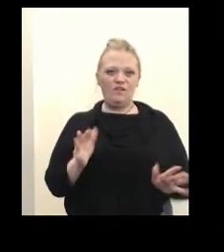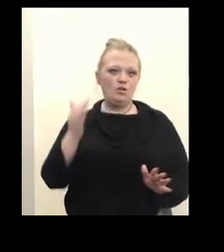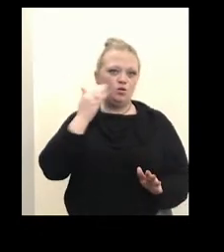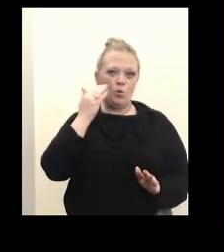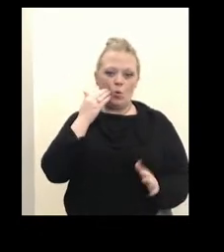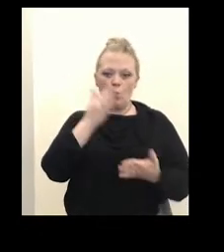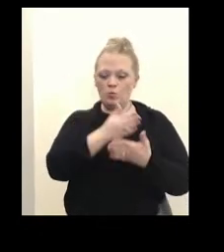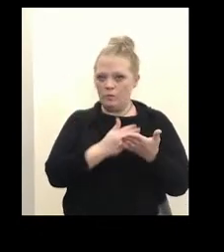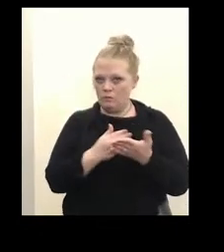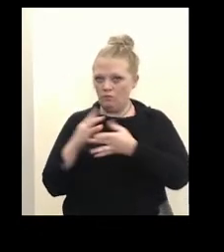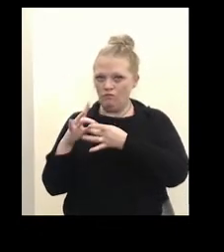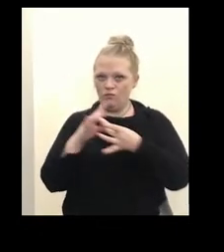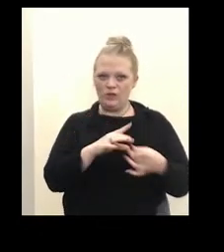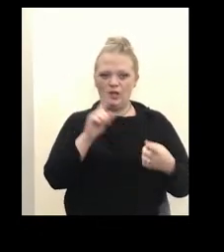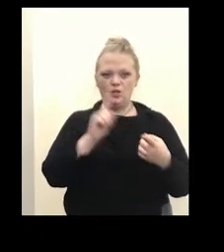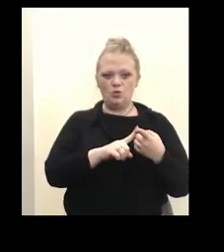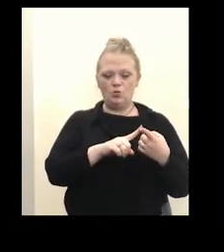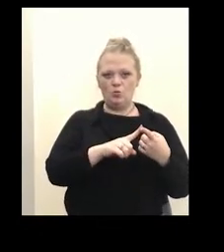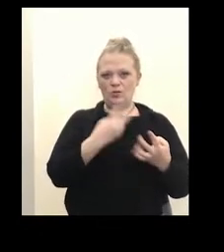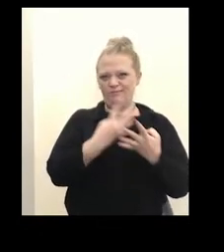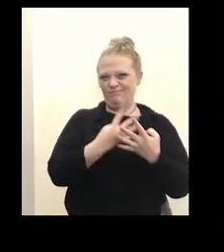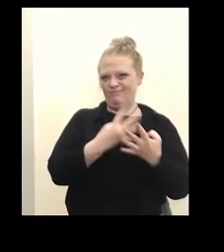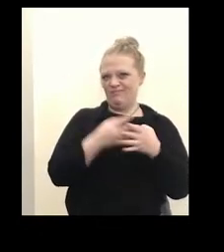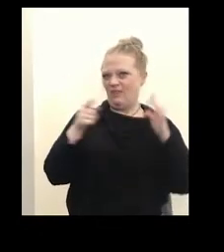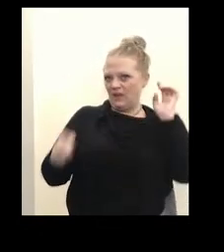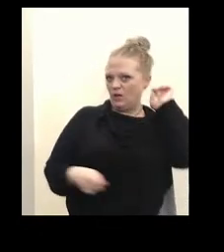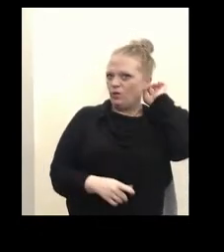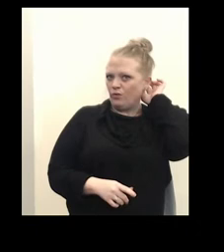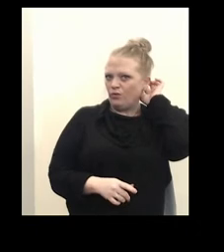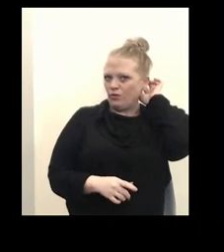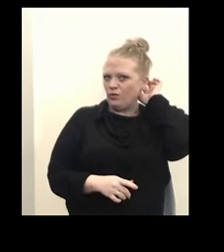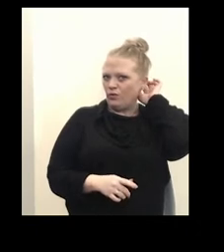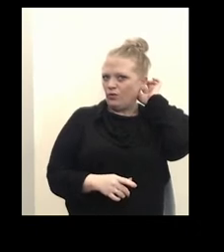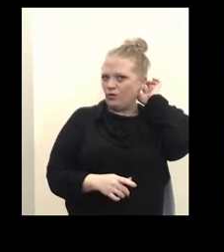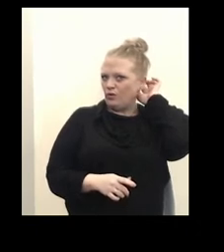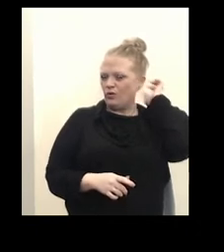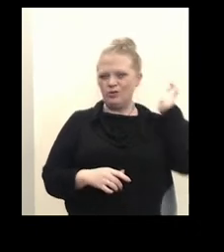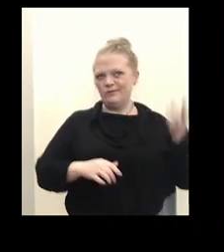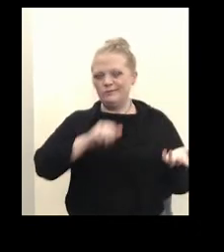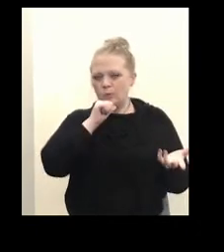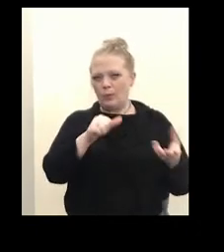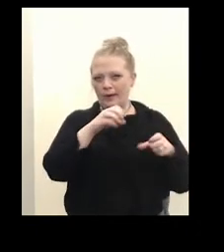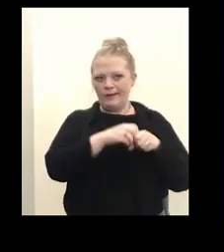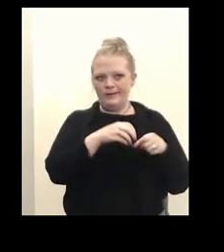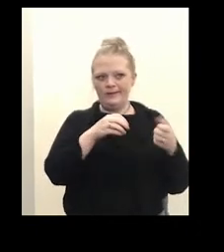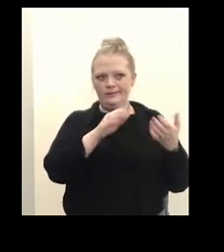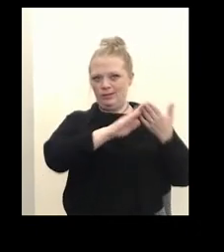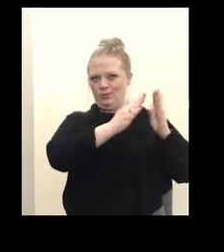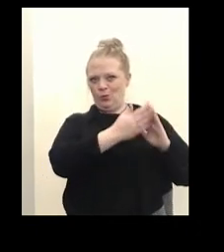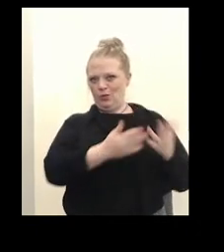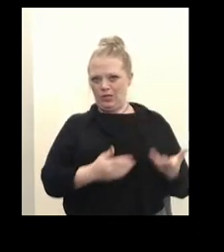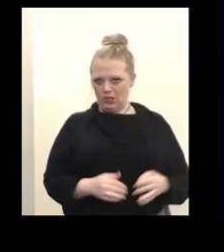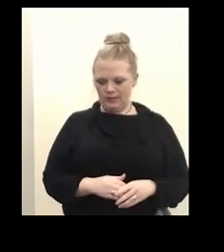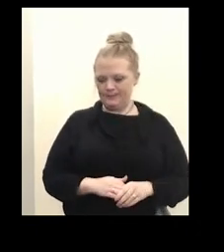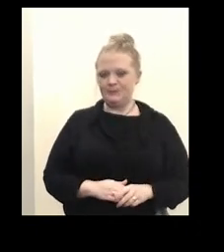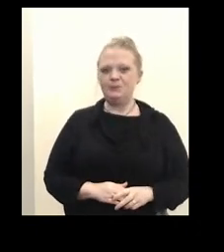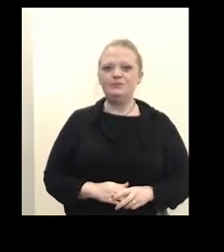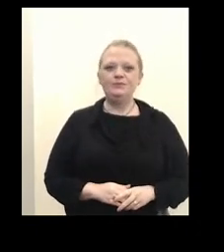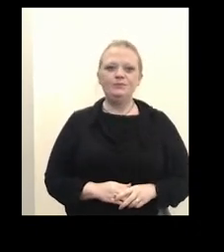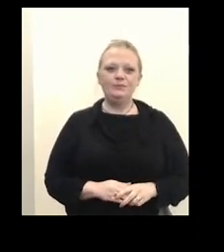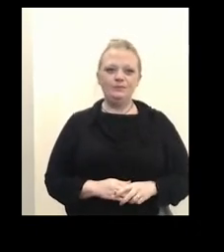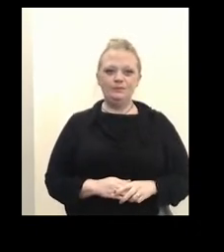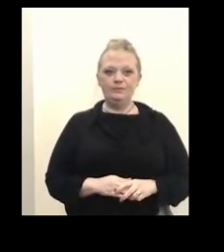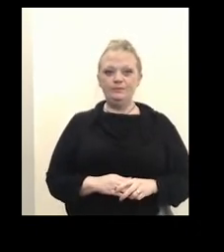were related to the Collins correctional facility, not necessarily in the general community. Uh, West